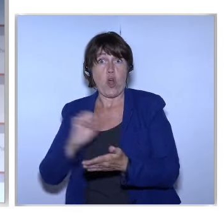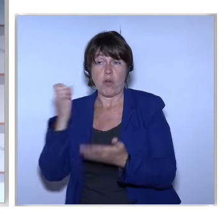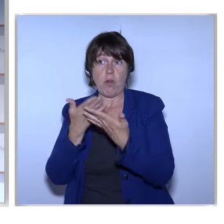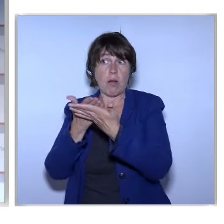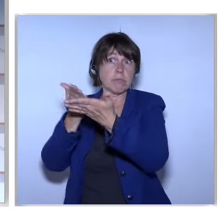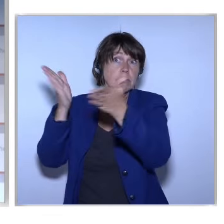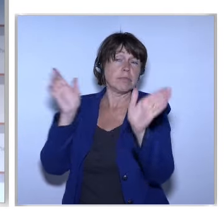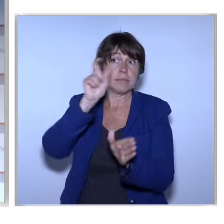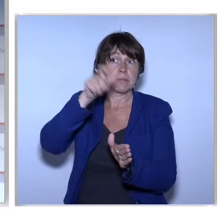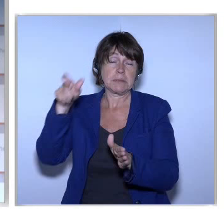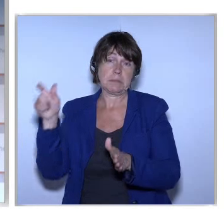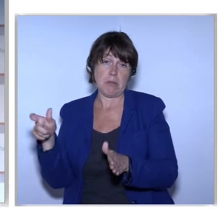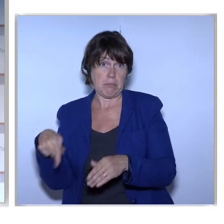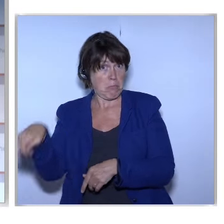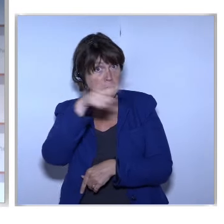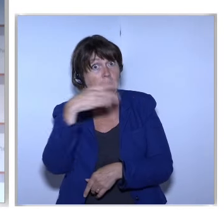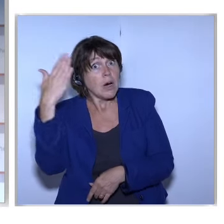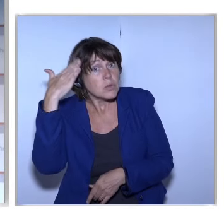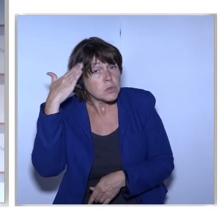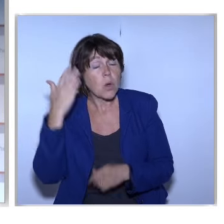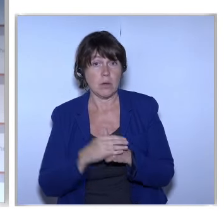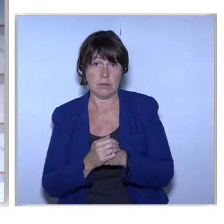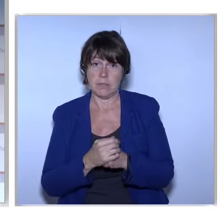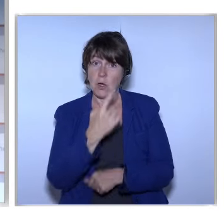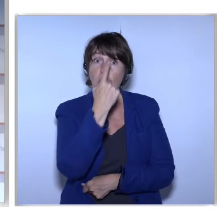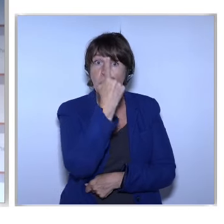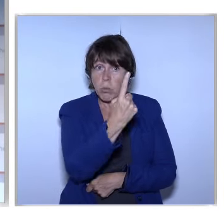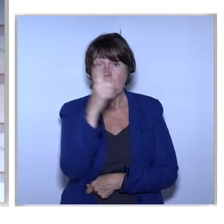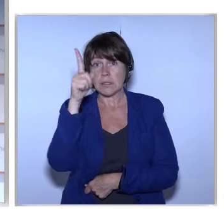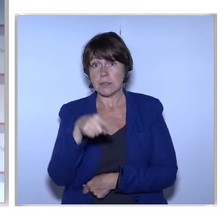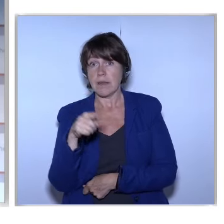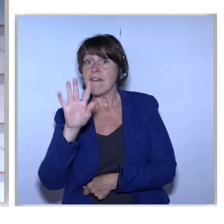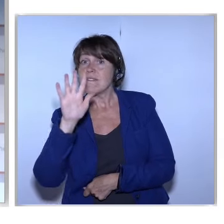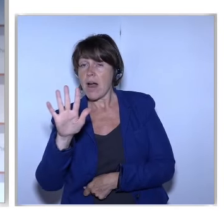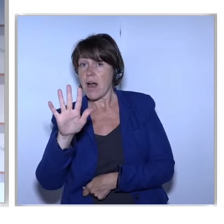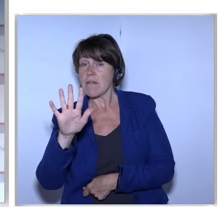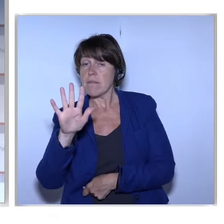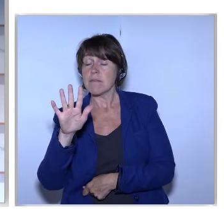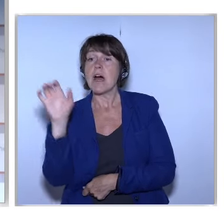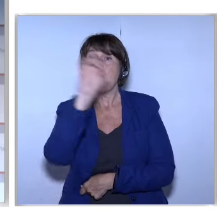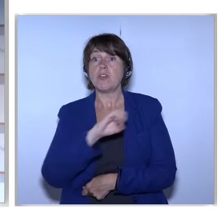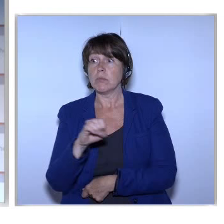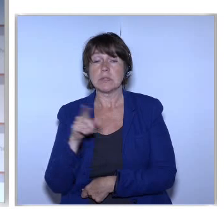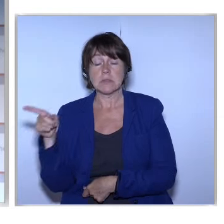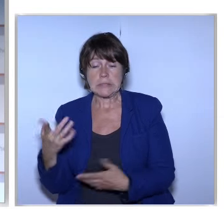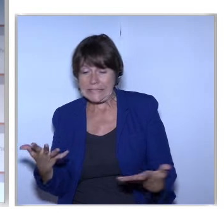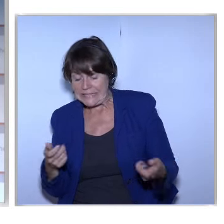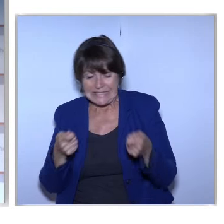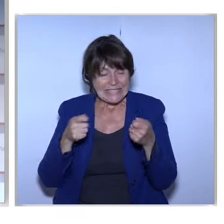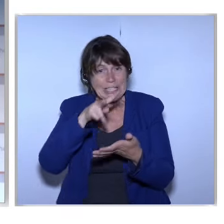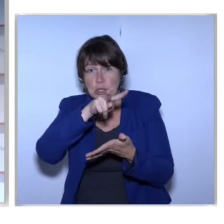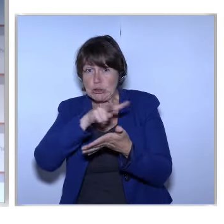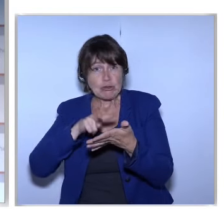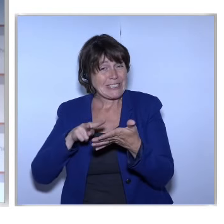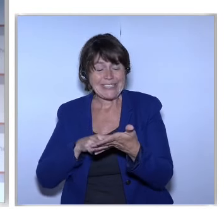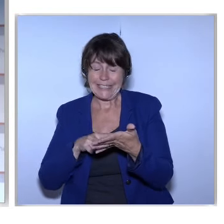I I I Sure You Realize But That There Is One In Five Europeans The World Is Hard To Read And What Does That Mean In